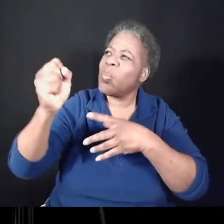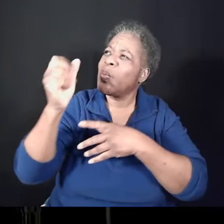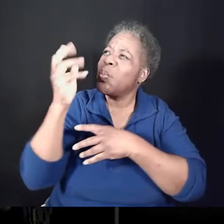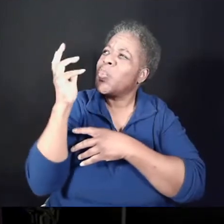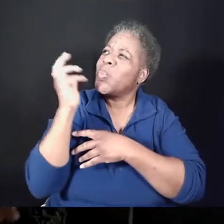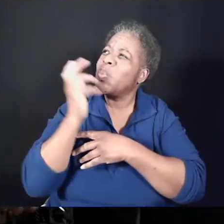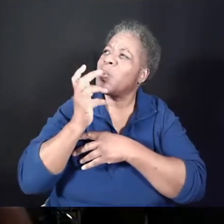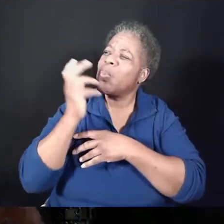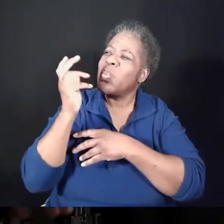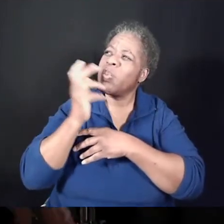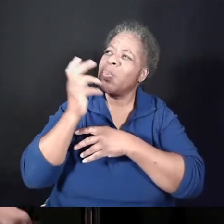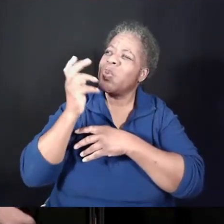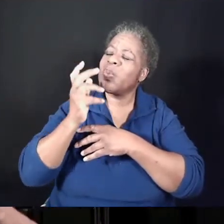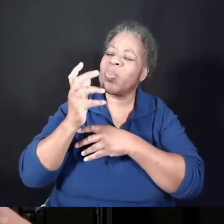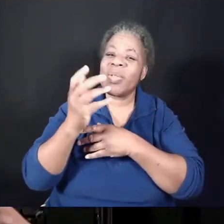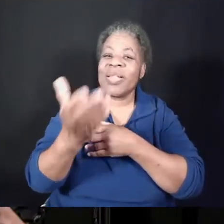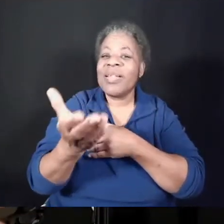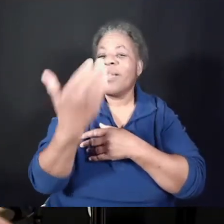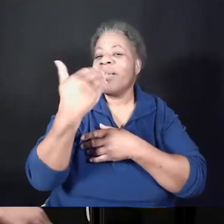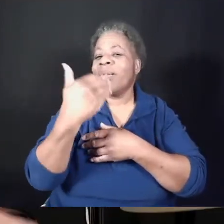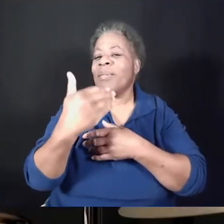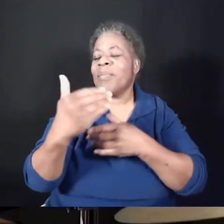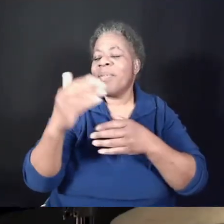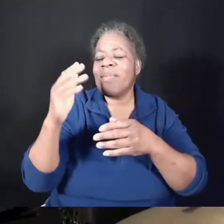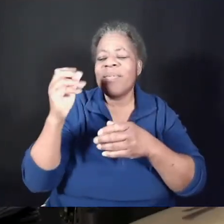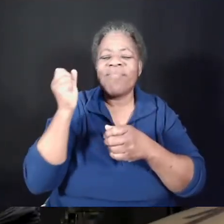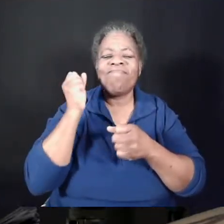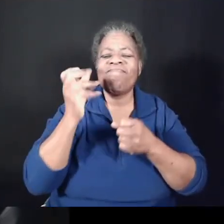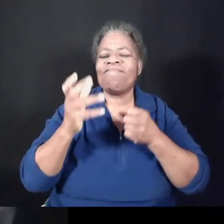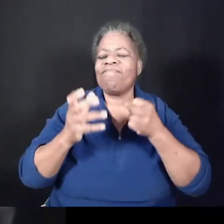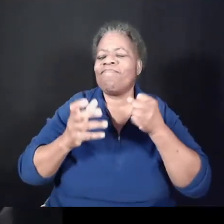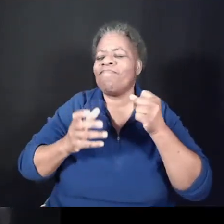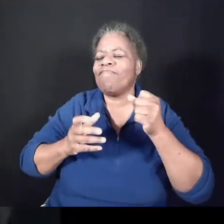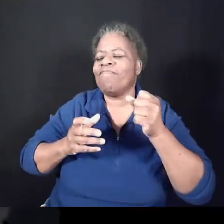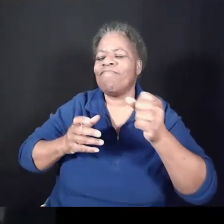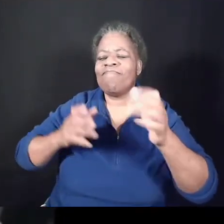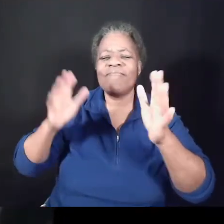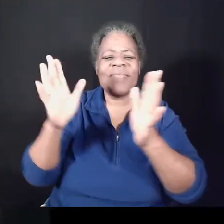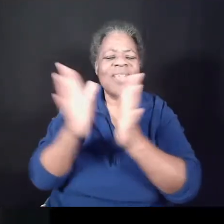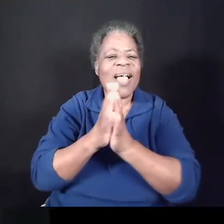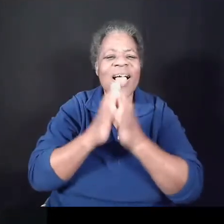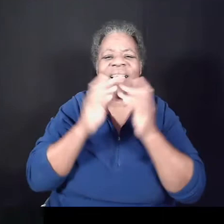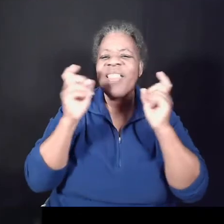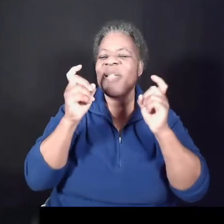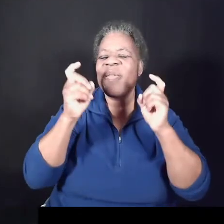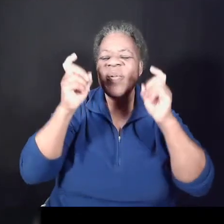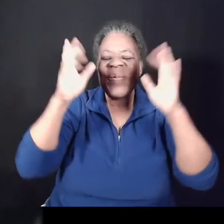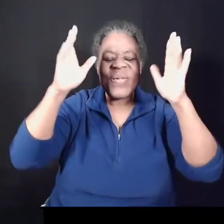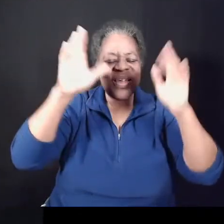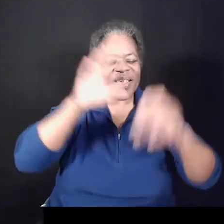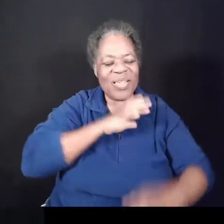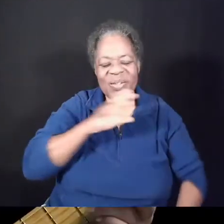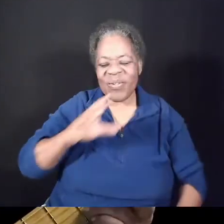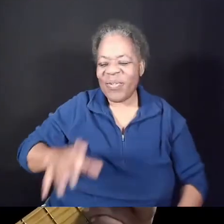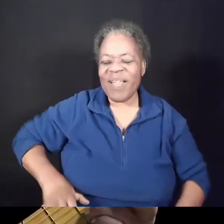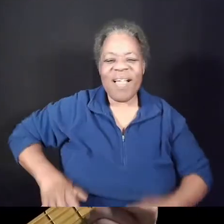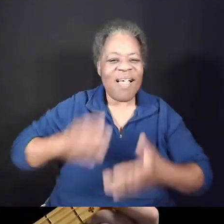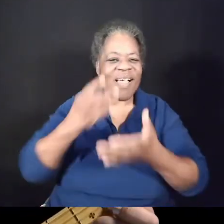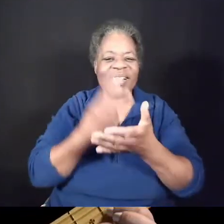Sing hallelujah. Christ is risen.